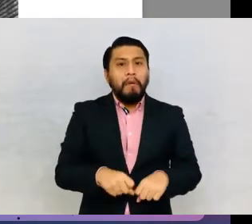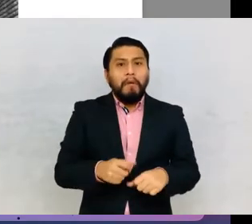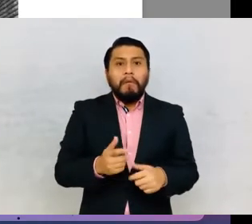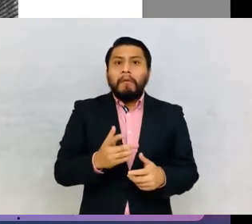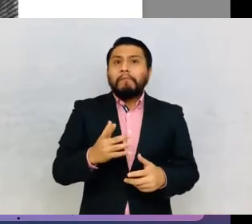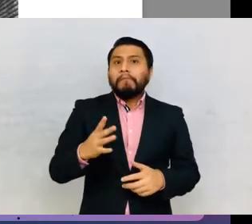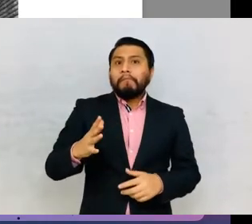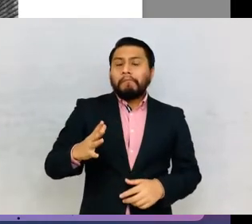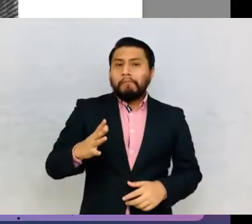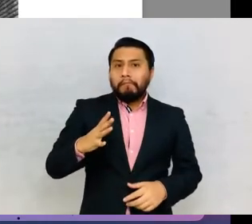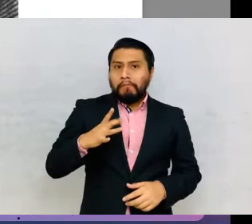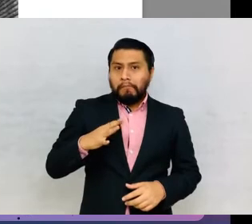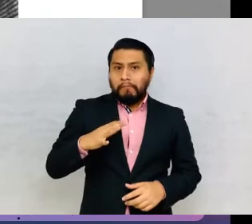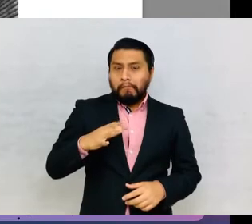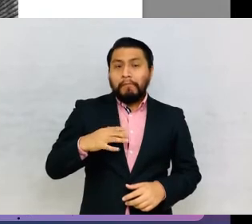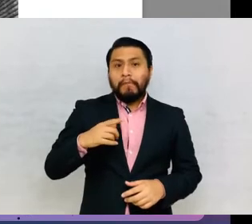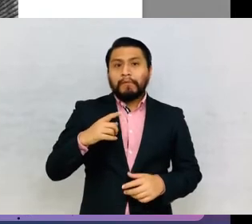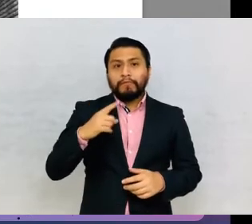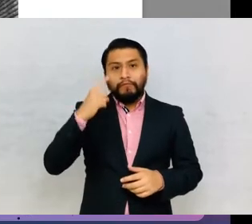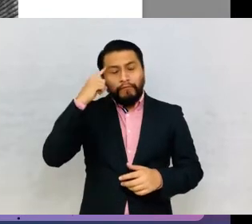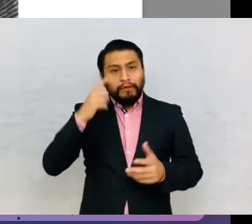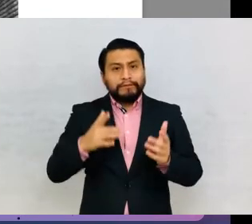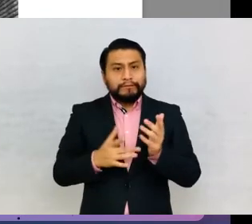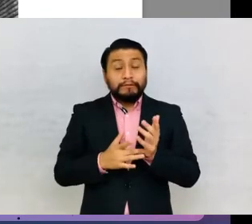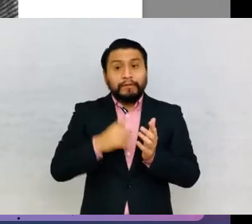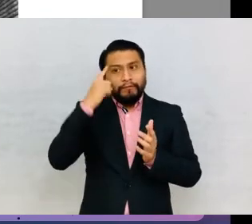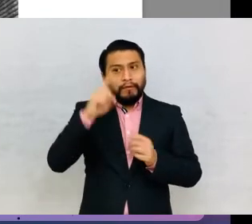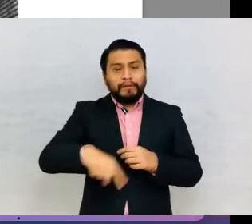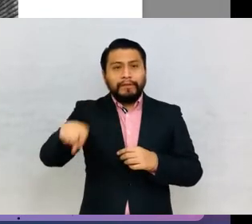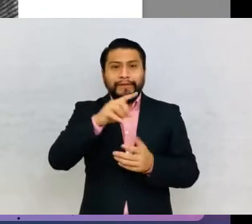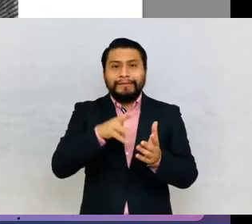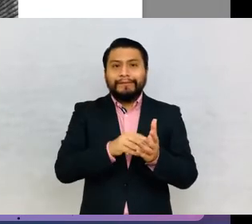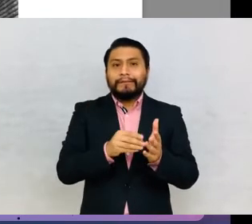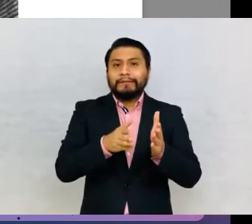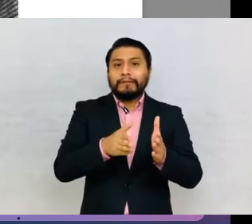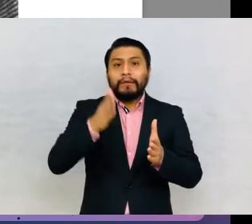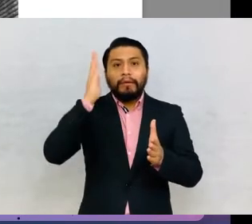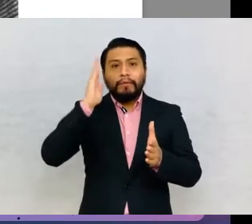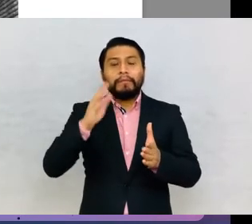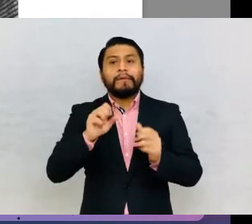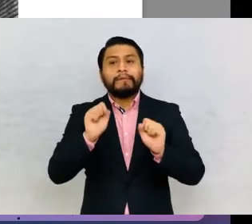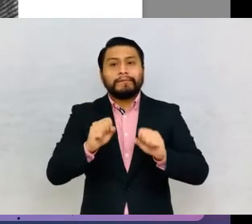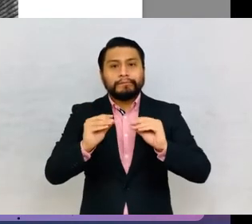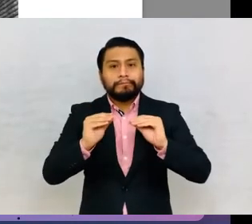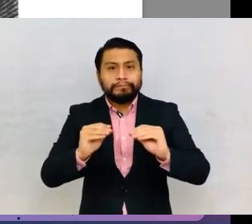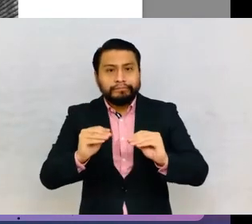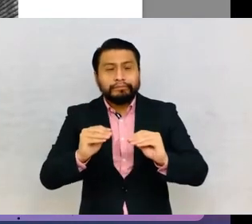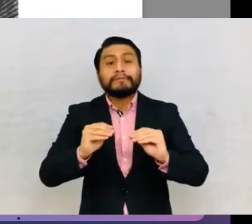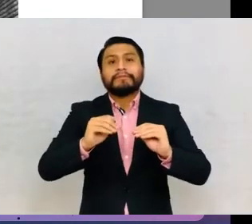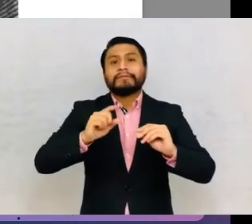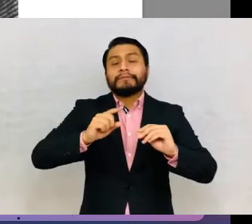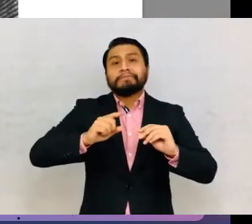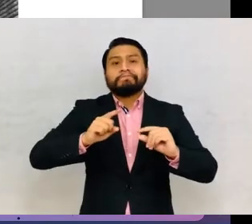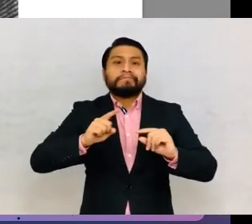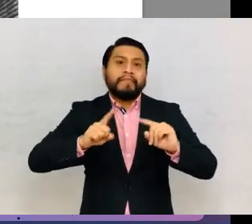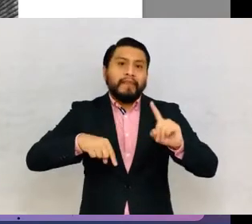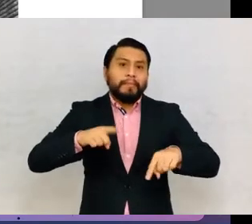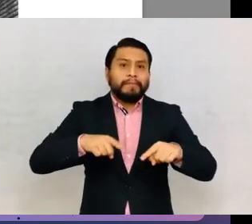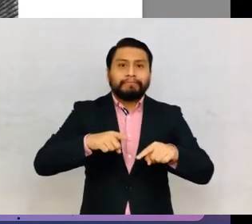scientific technique to form and classify groups of students that would be as homogenous as possible for each grade.